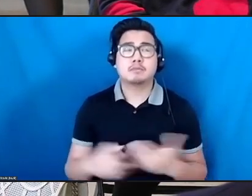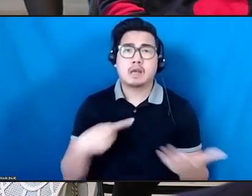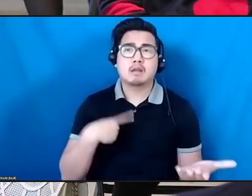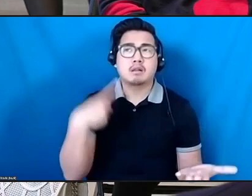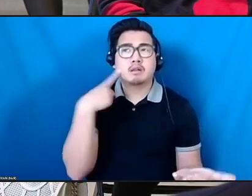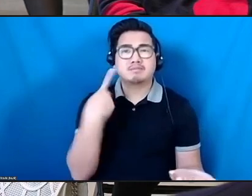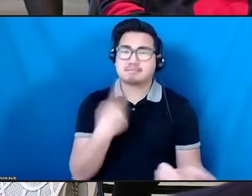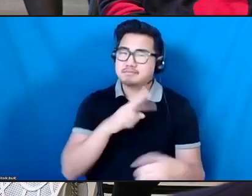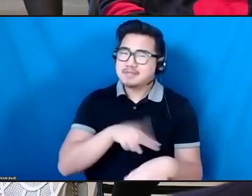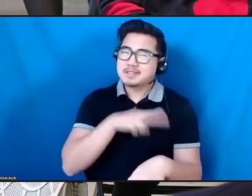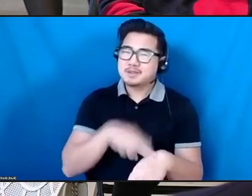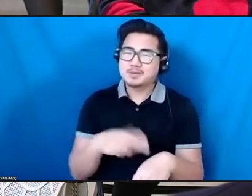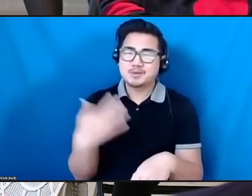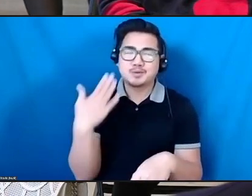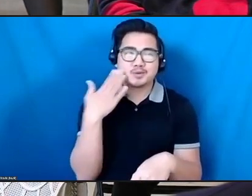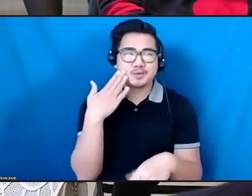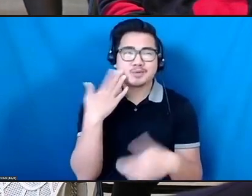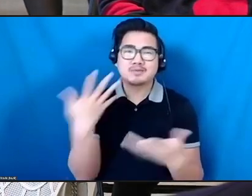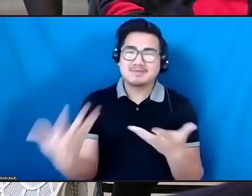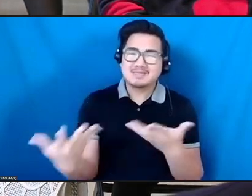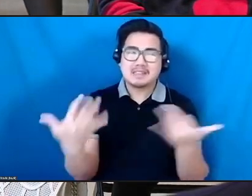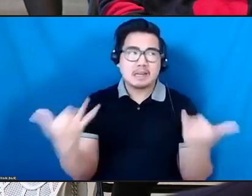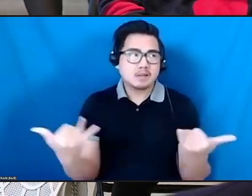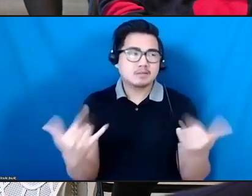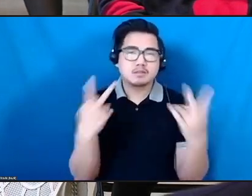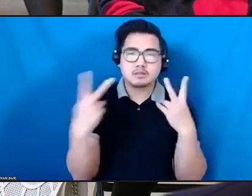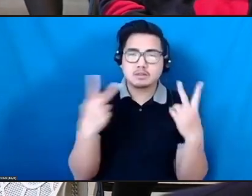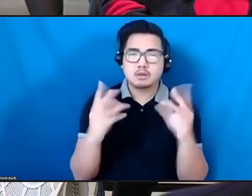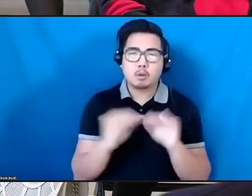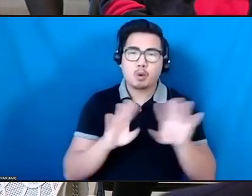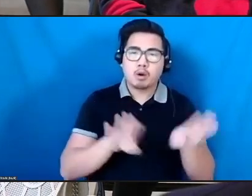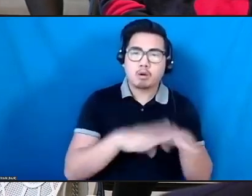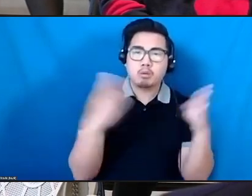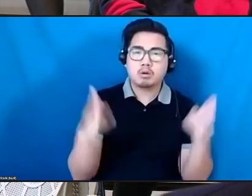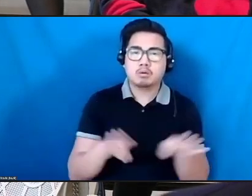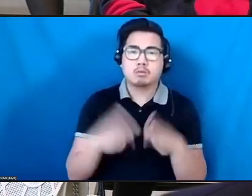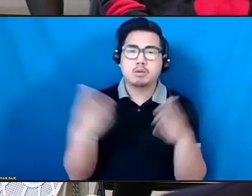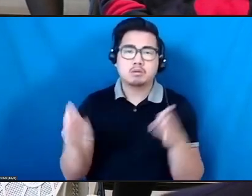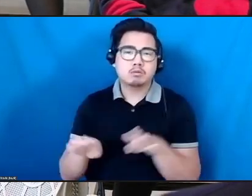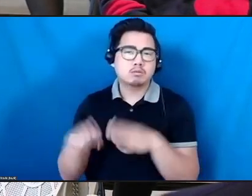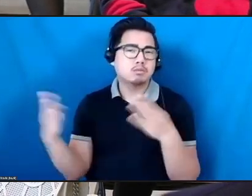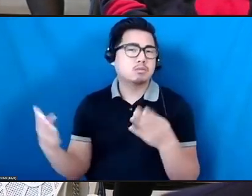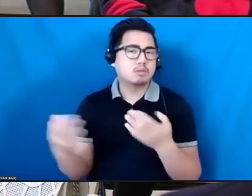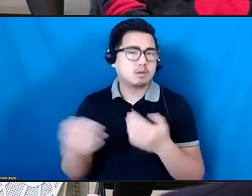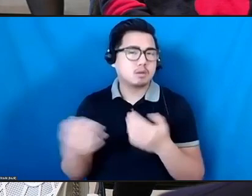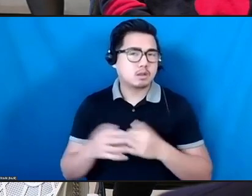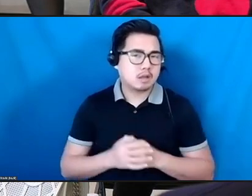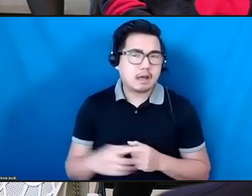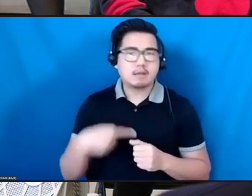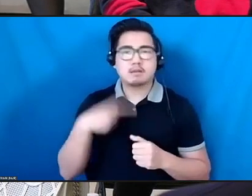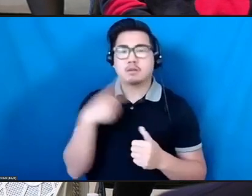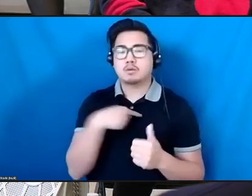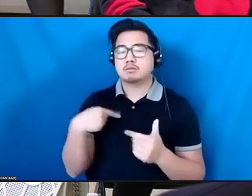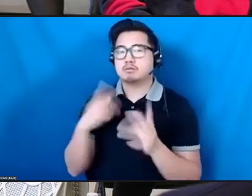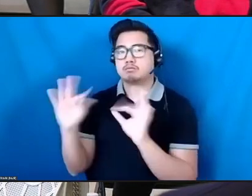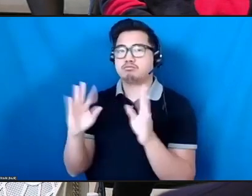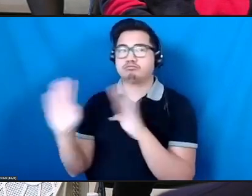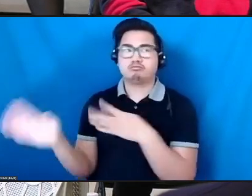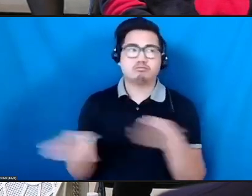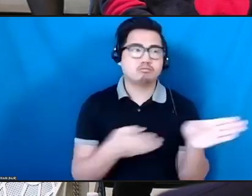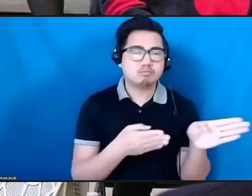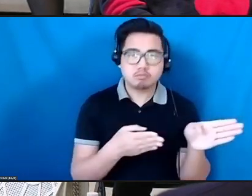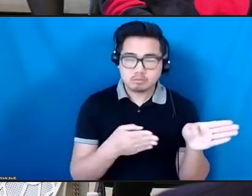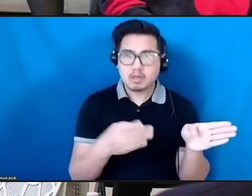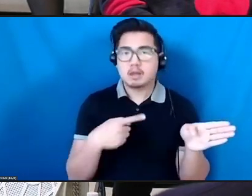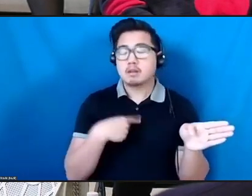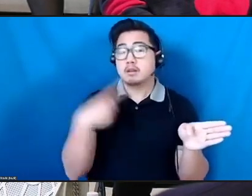time and going and things reopening, I think took a bit of a redirect of attention. I think that all of that